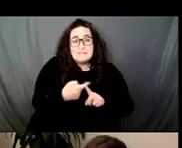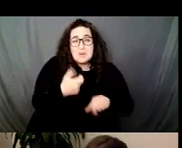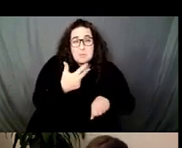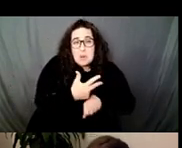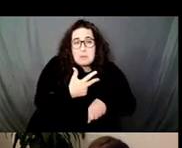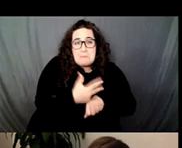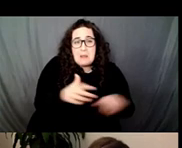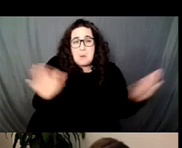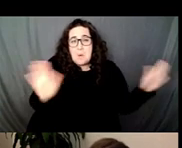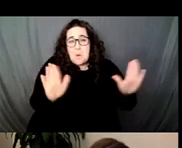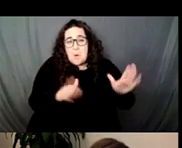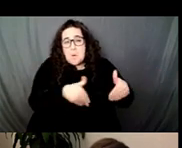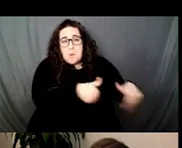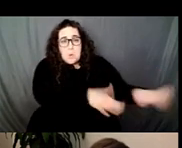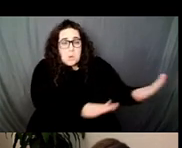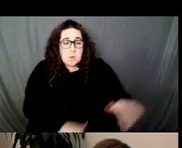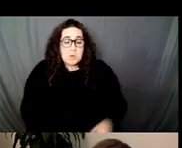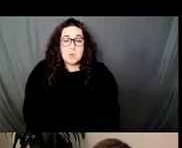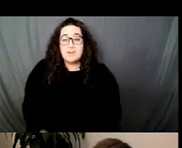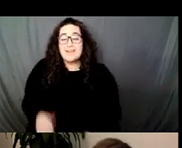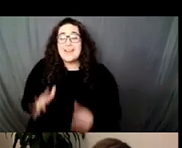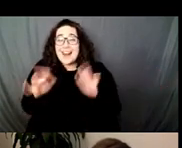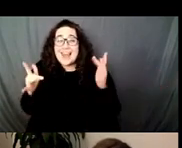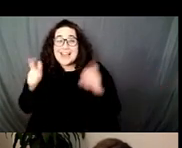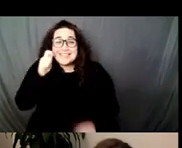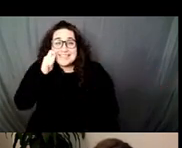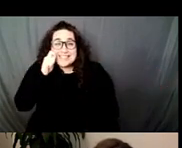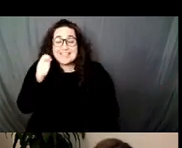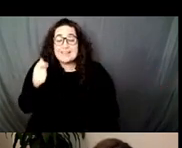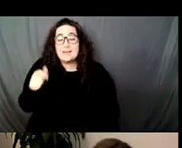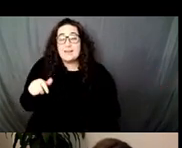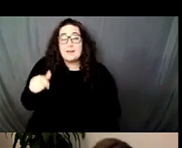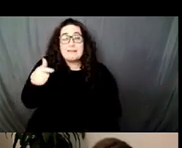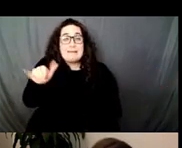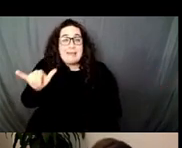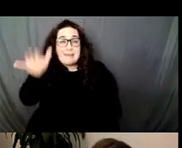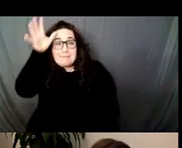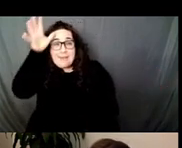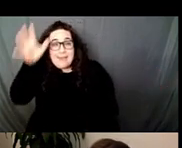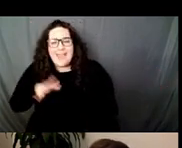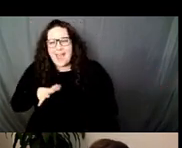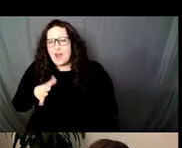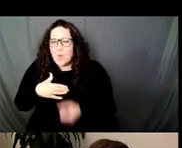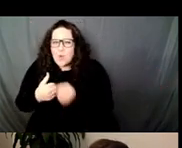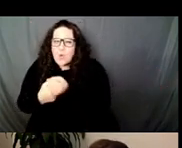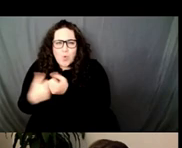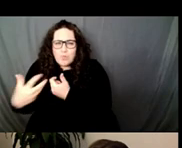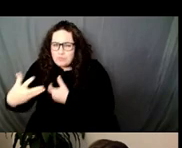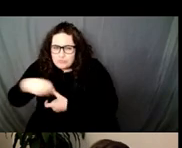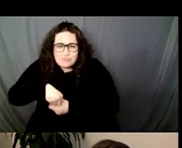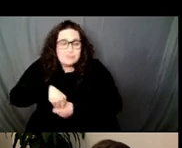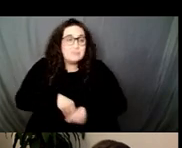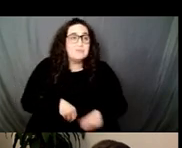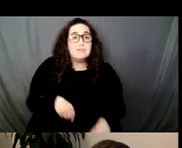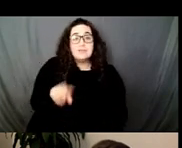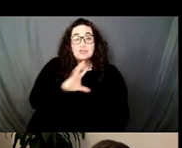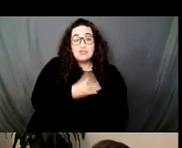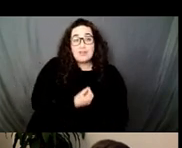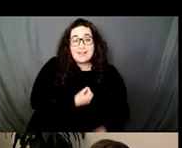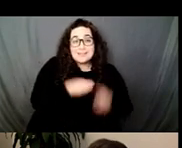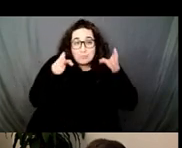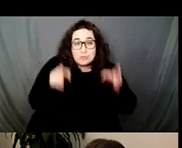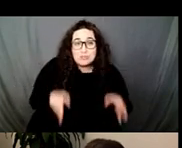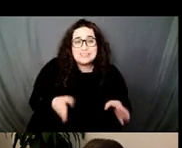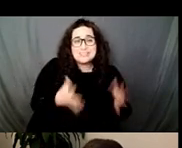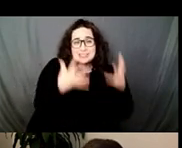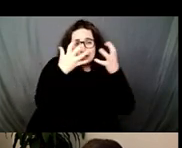femme. To put it bluntly, I think we have to reassess the success of the strategy of infiltration. If we thought